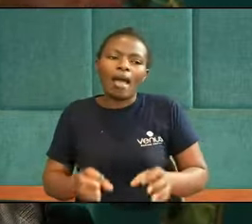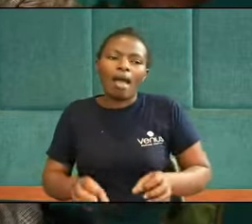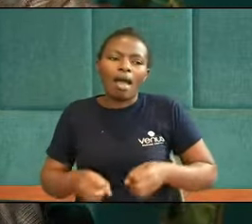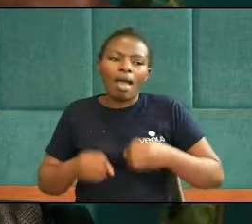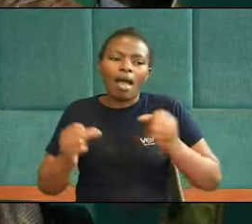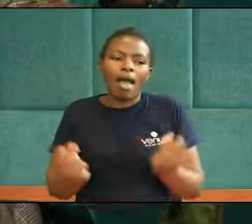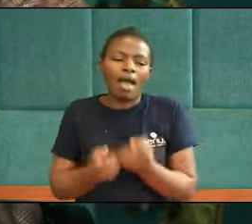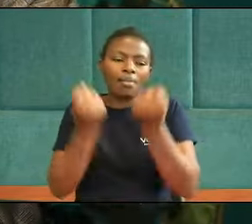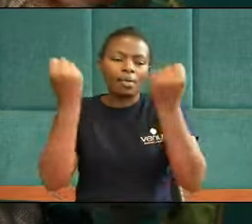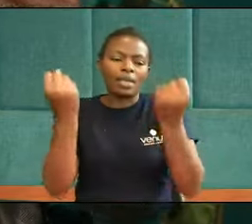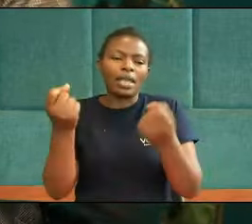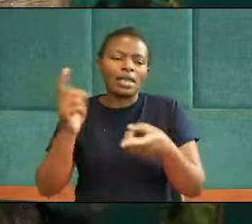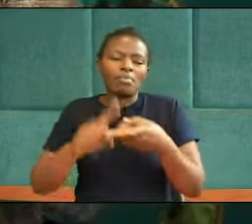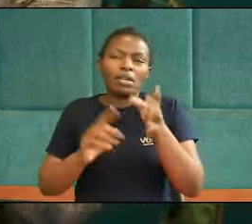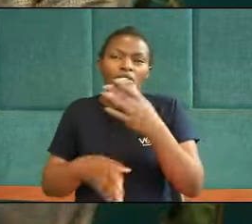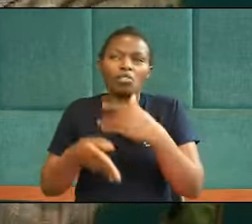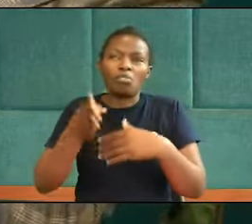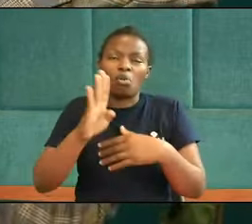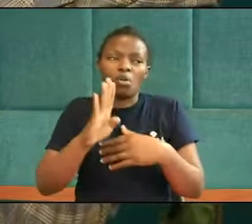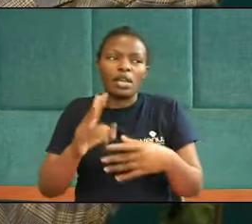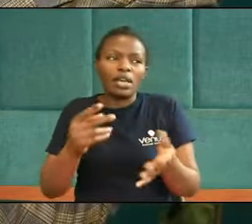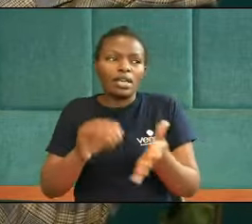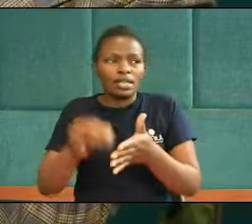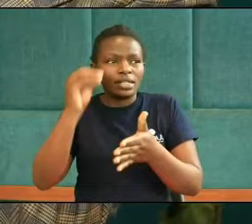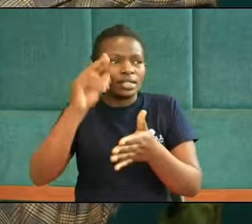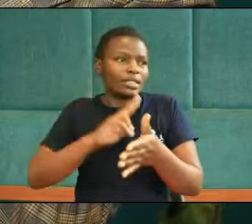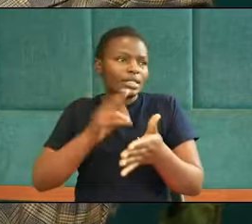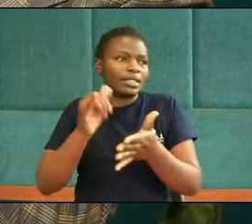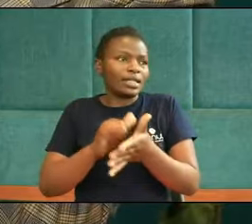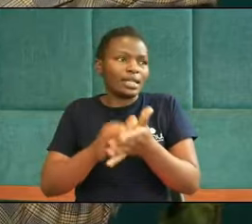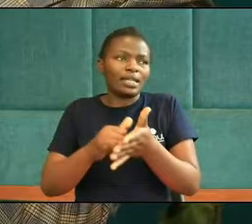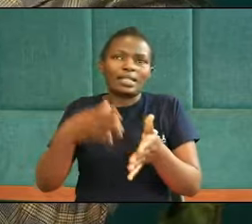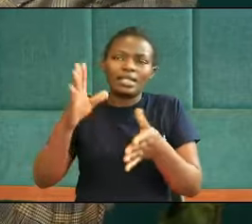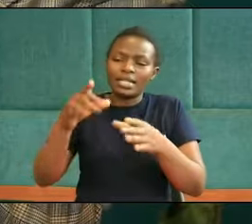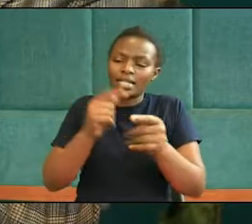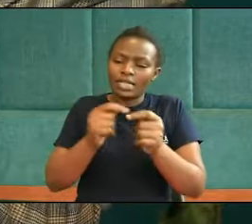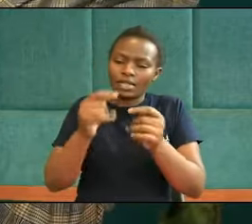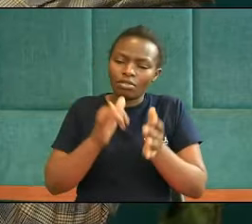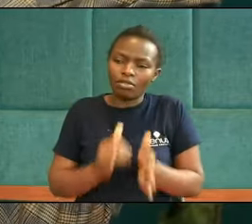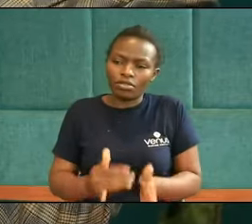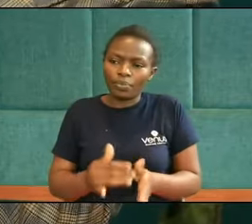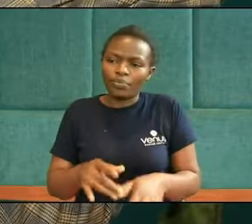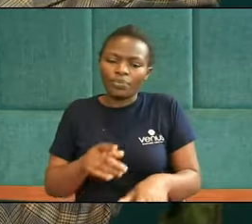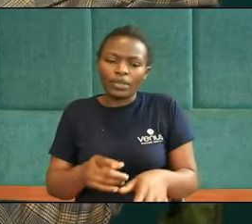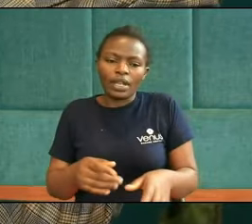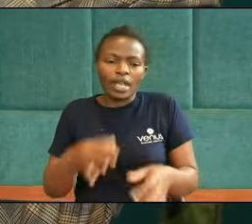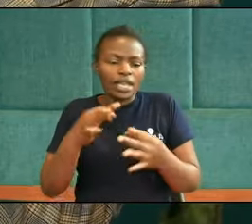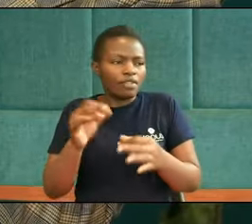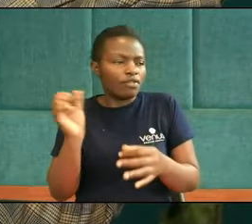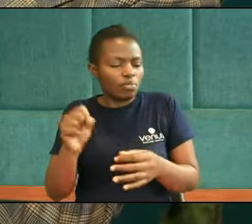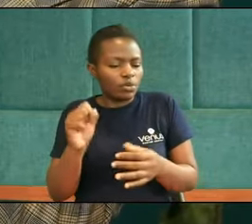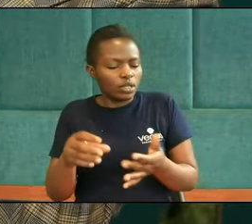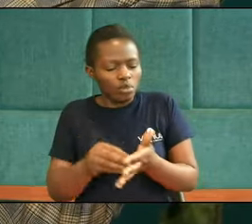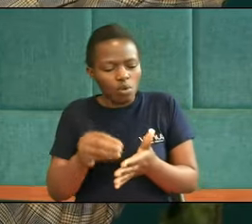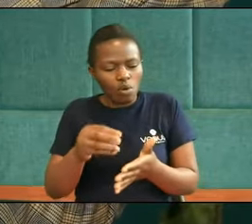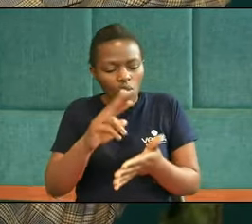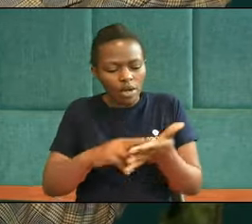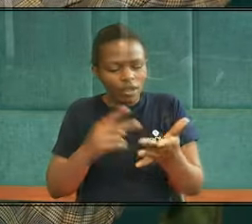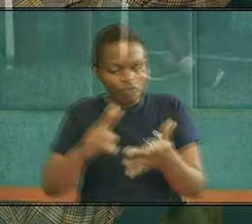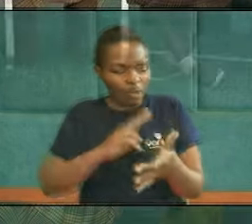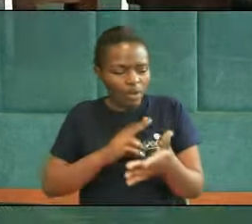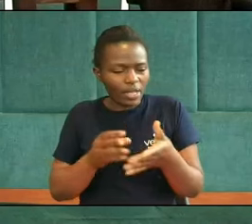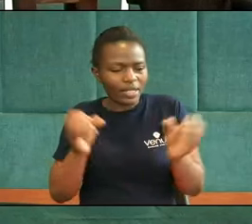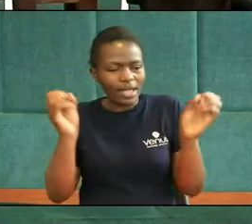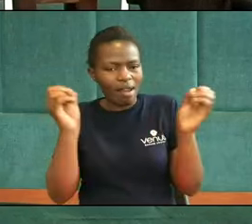God is in control And it's buttressed By the way Ashley As I come to you If you can just read for us The flashlight And